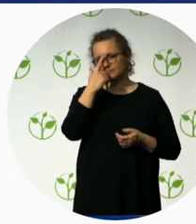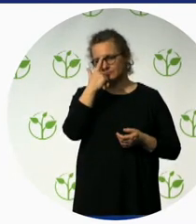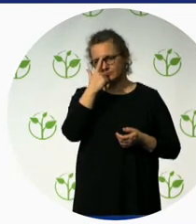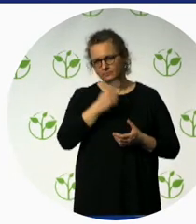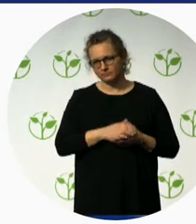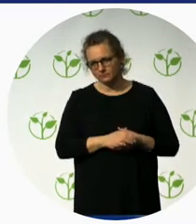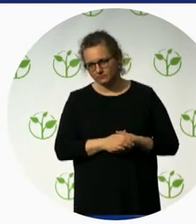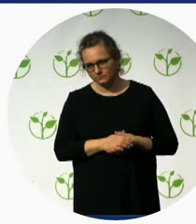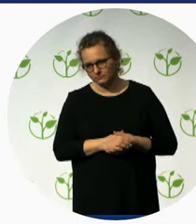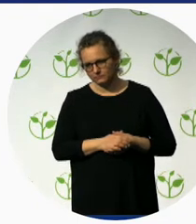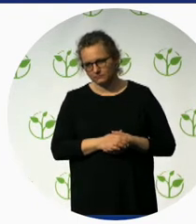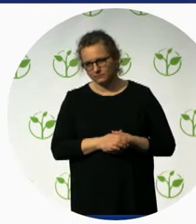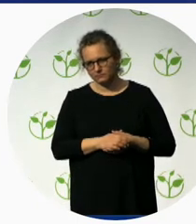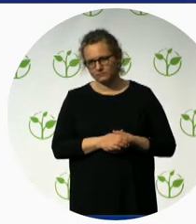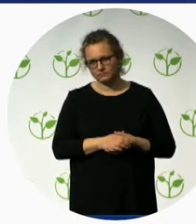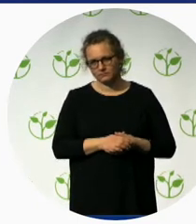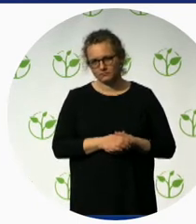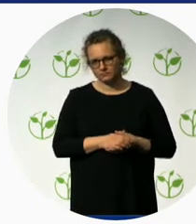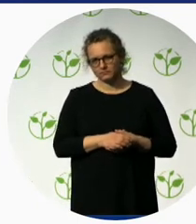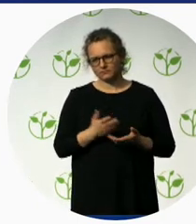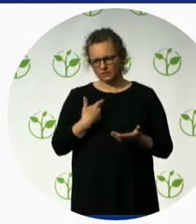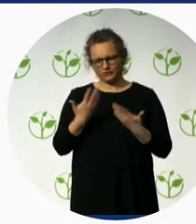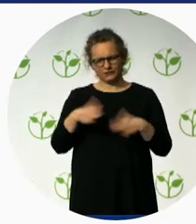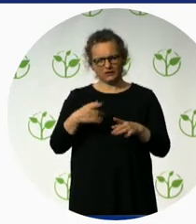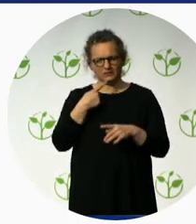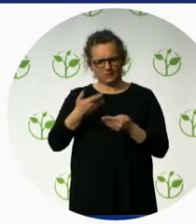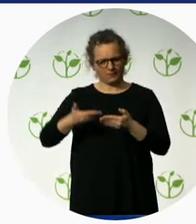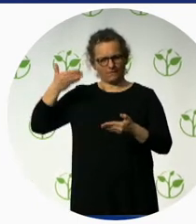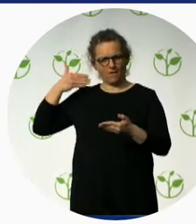also, I mentioned that there are also, oh, red.